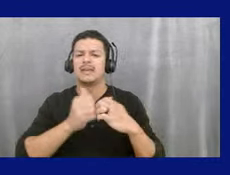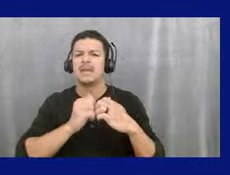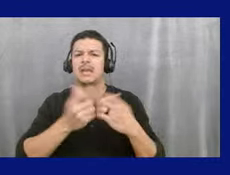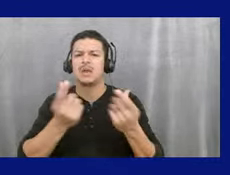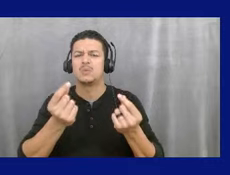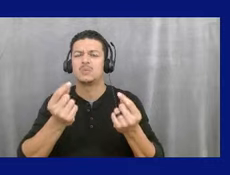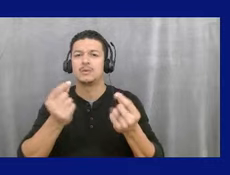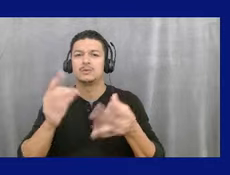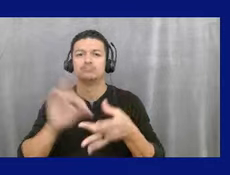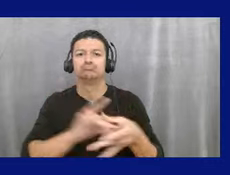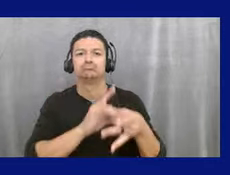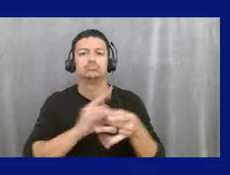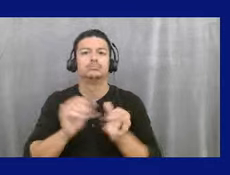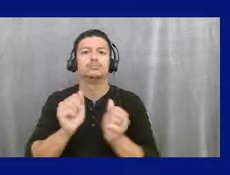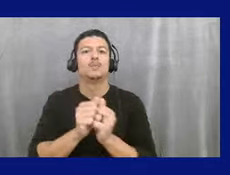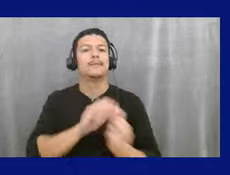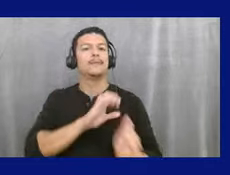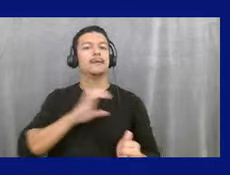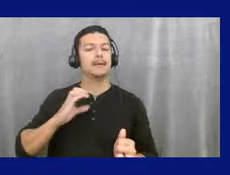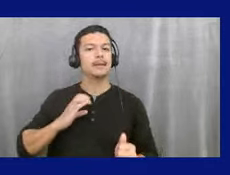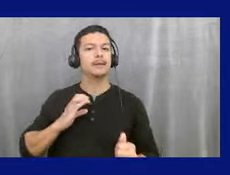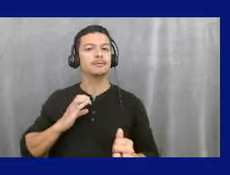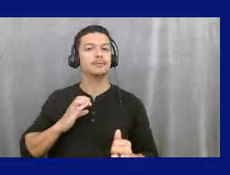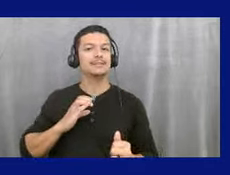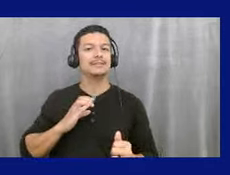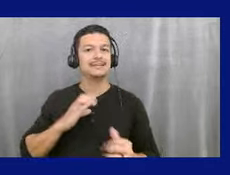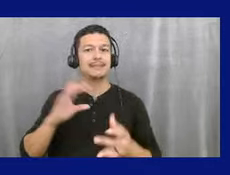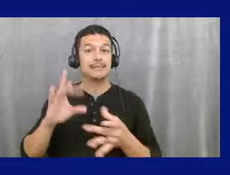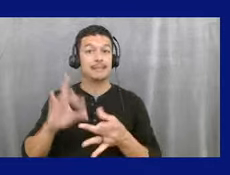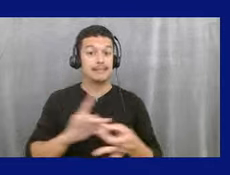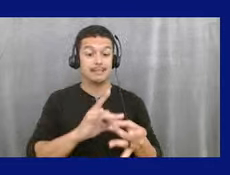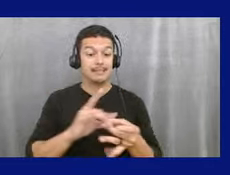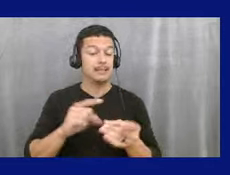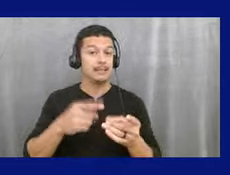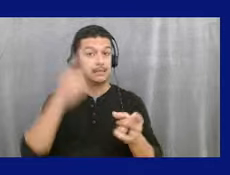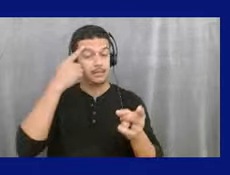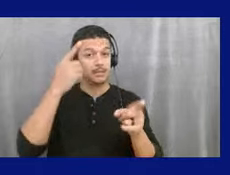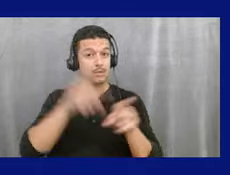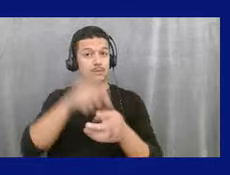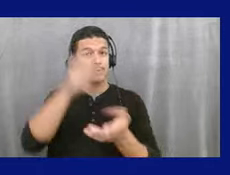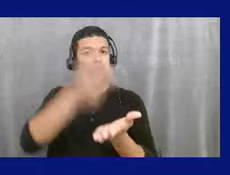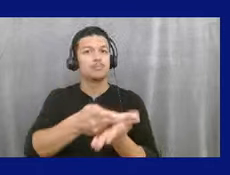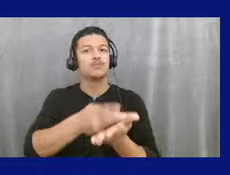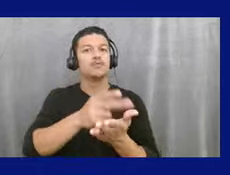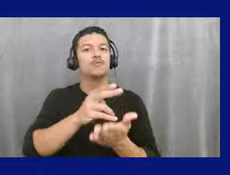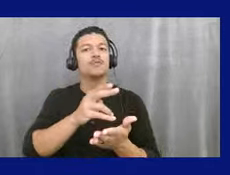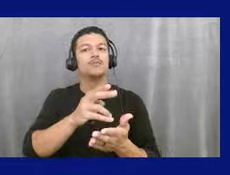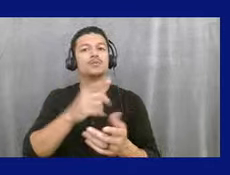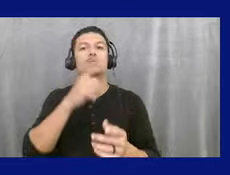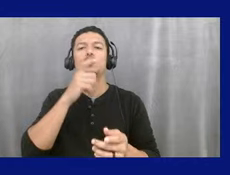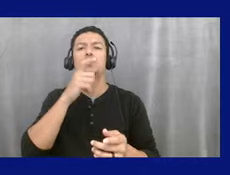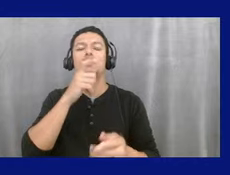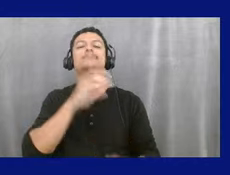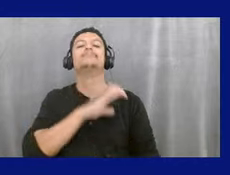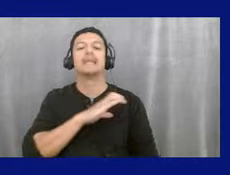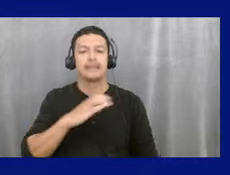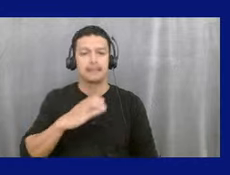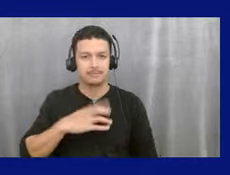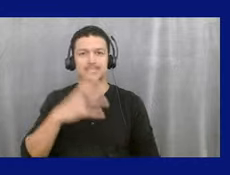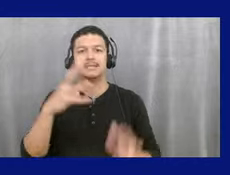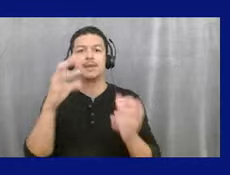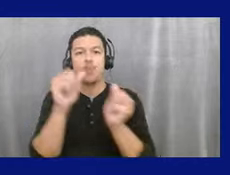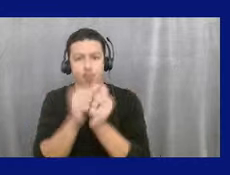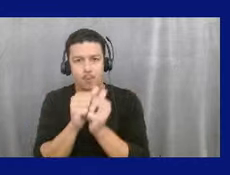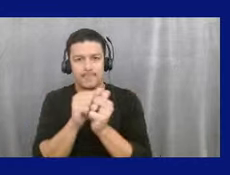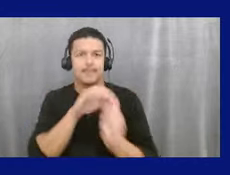So the interlocal agreement is approved by the city commission and the county. Um, the key to this one is that you can